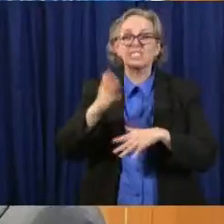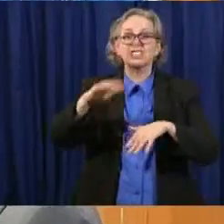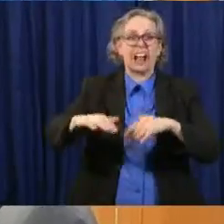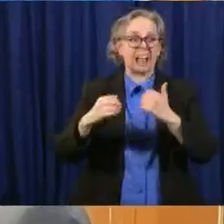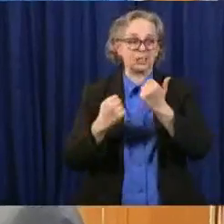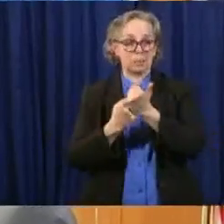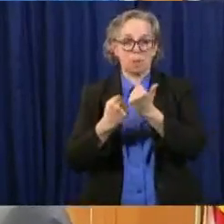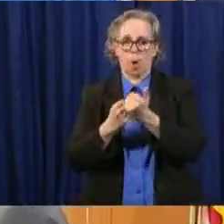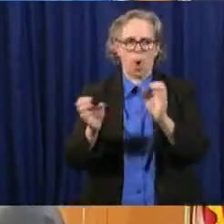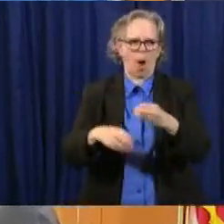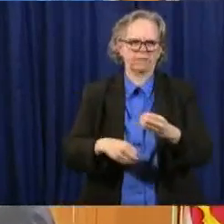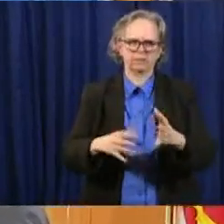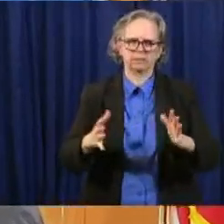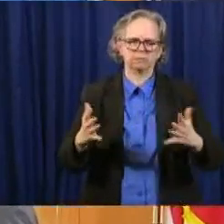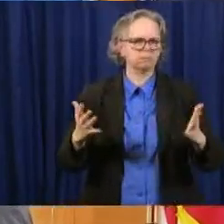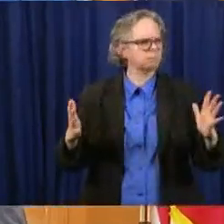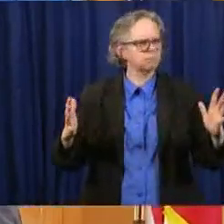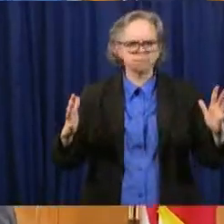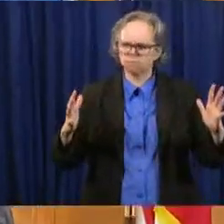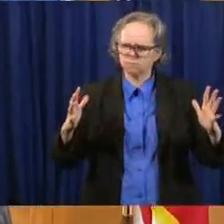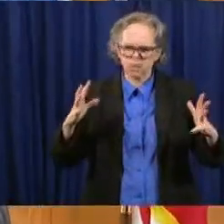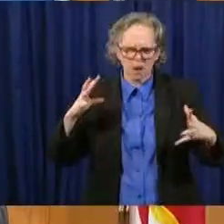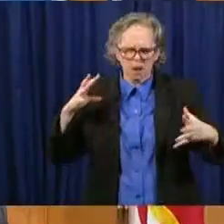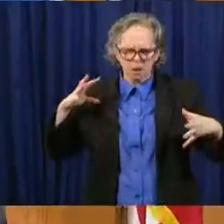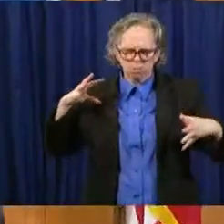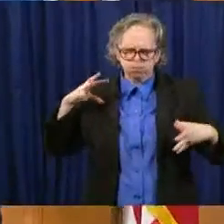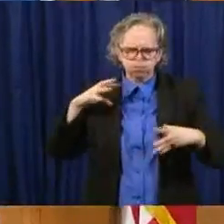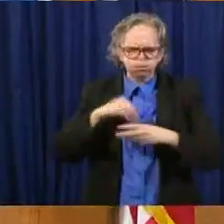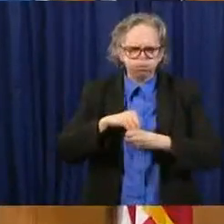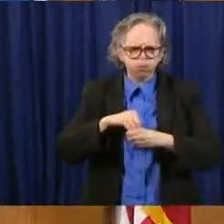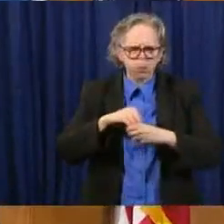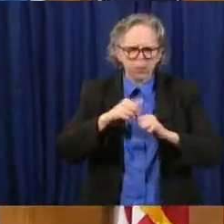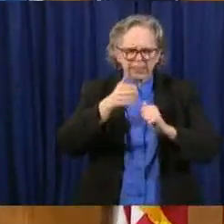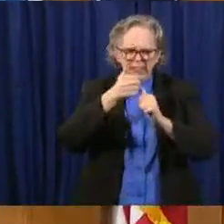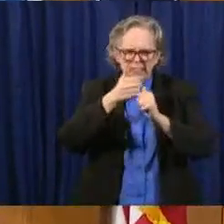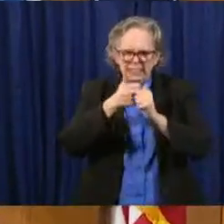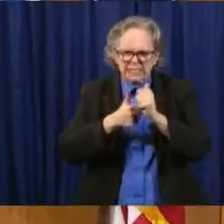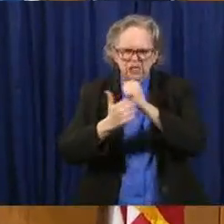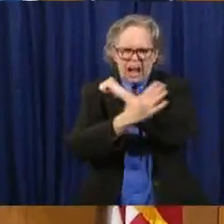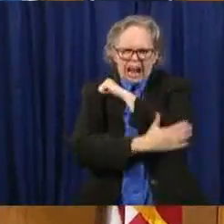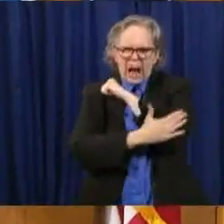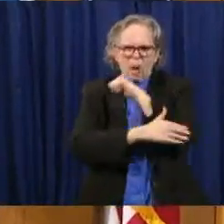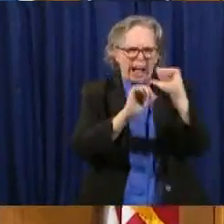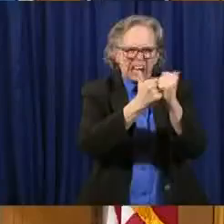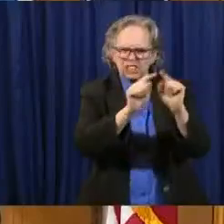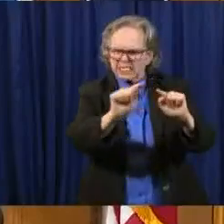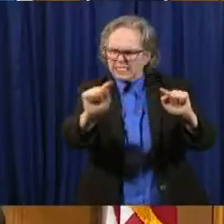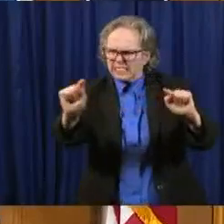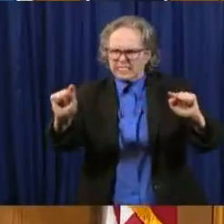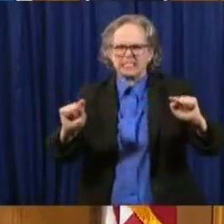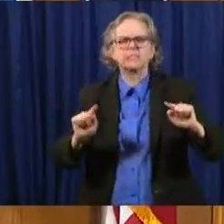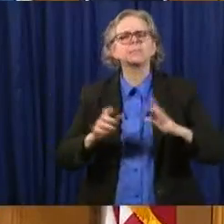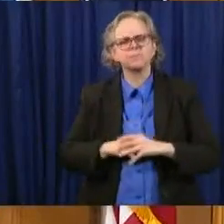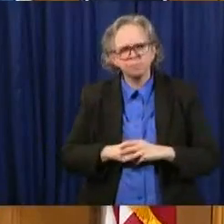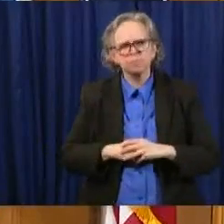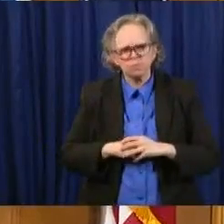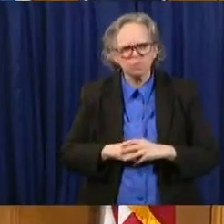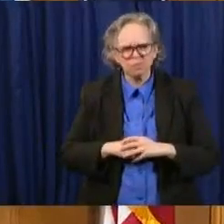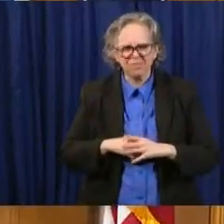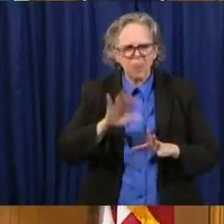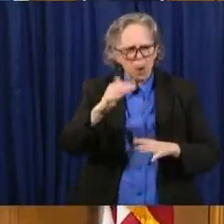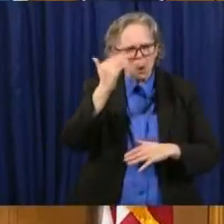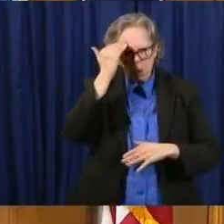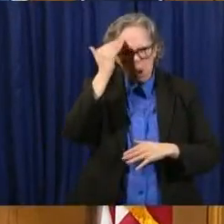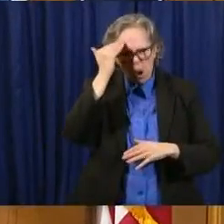very engaged right now with our county agencies. We know that our collections are still